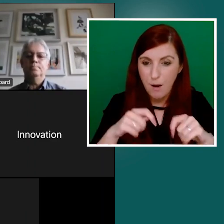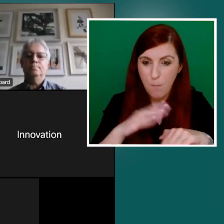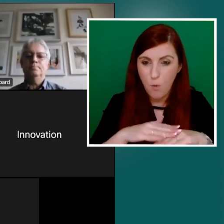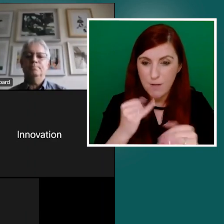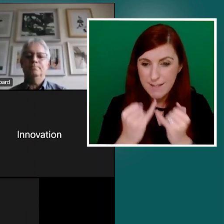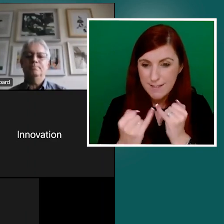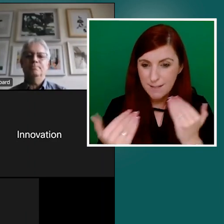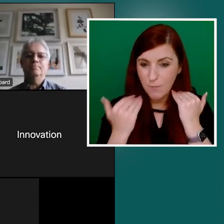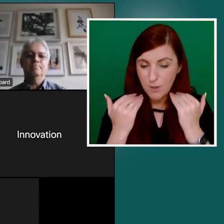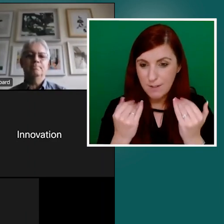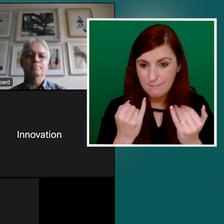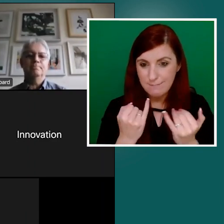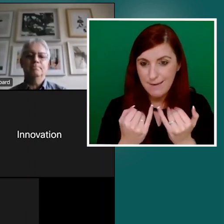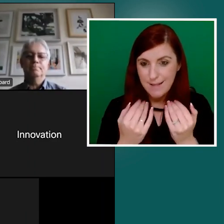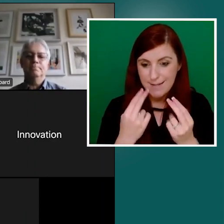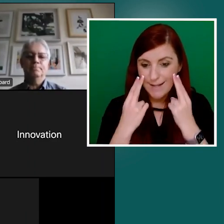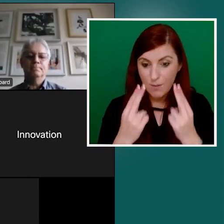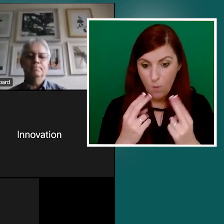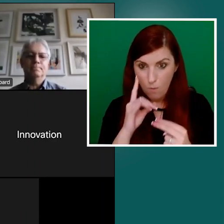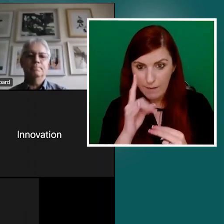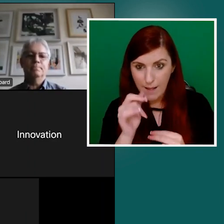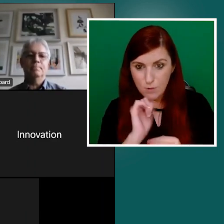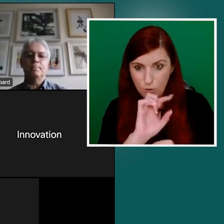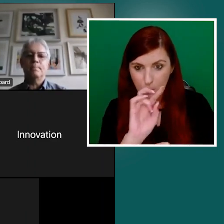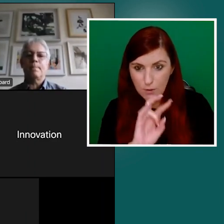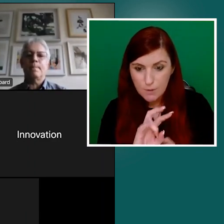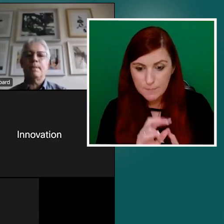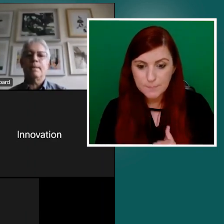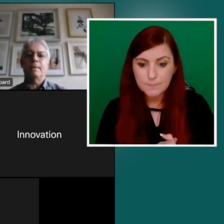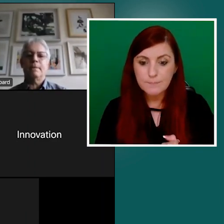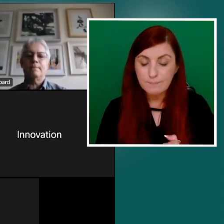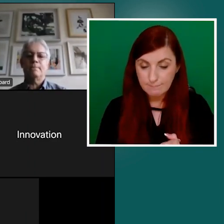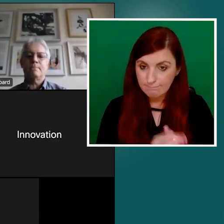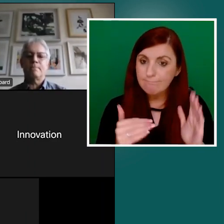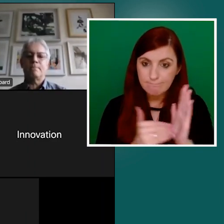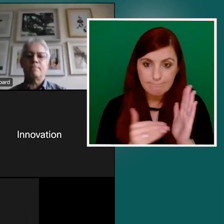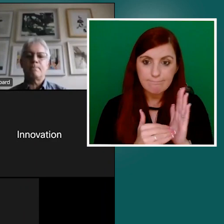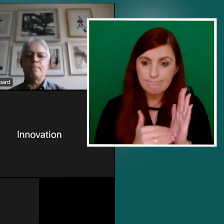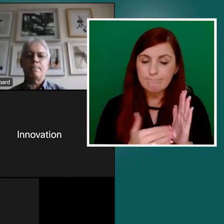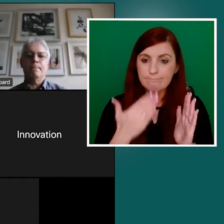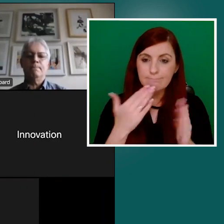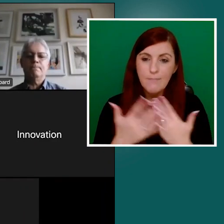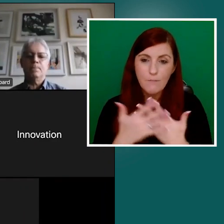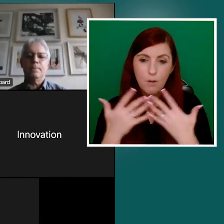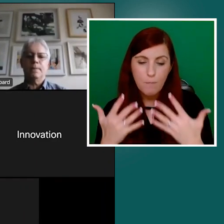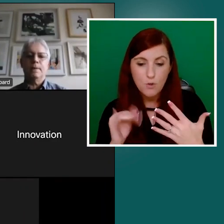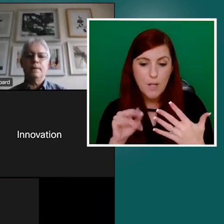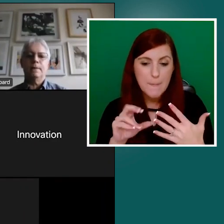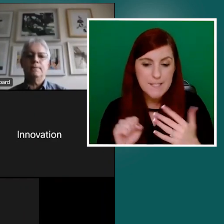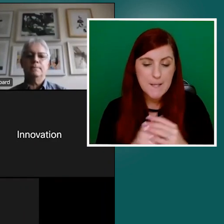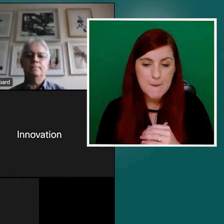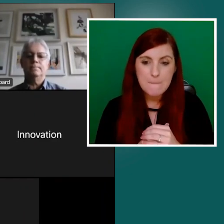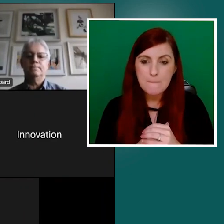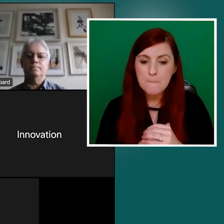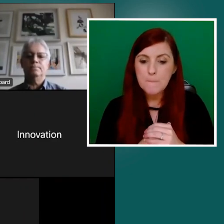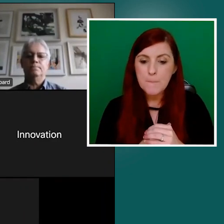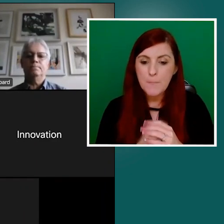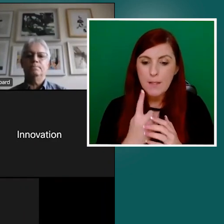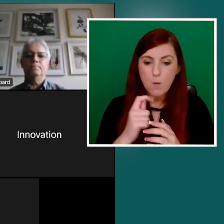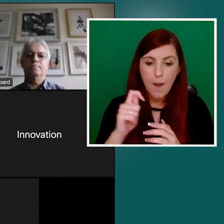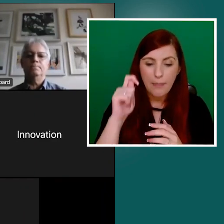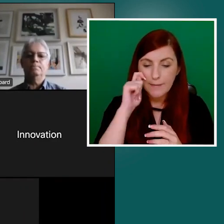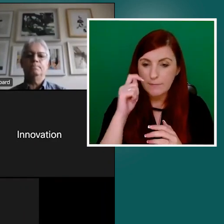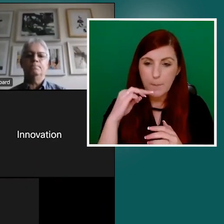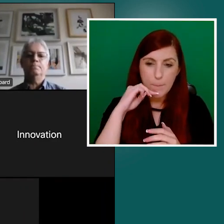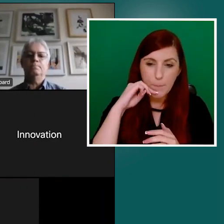It does. It does indeed. And thank you very much, James. Yeah. And I think it's, it's, it's just, it's a really important point for, for everybody present as well, because,